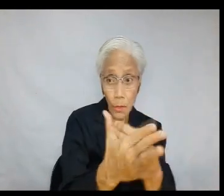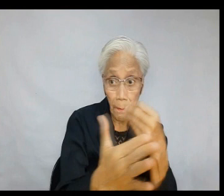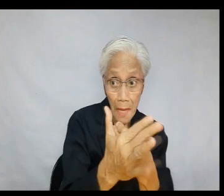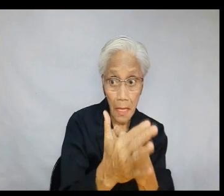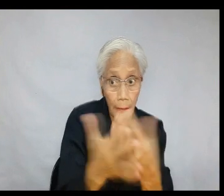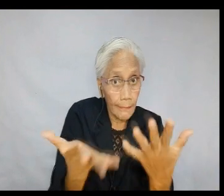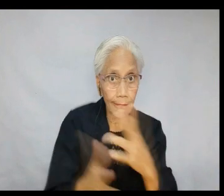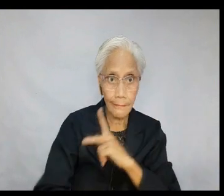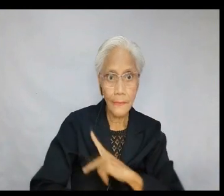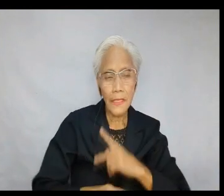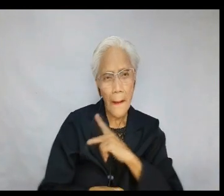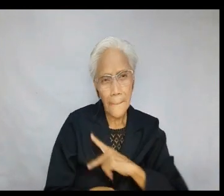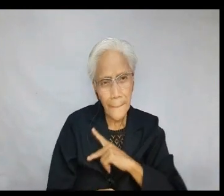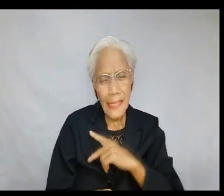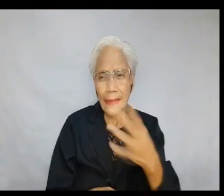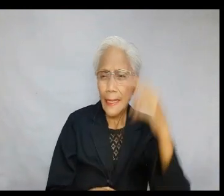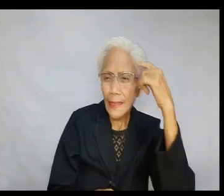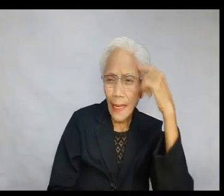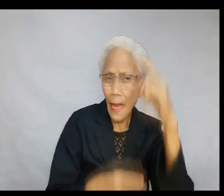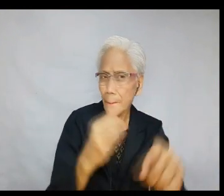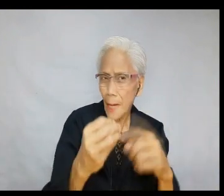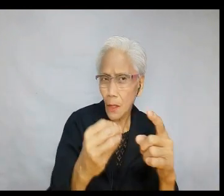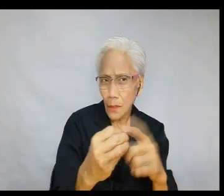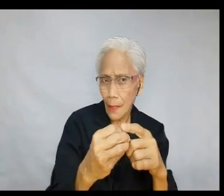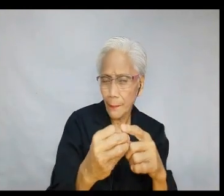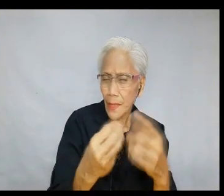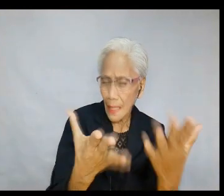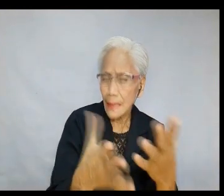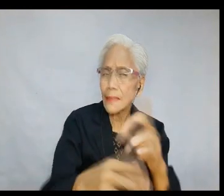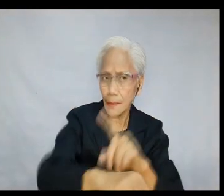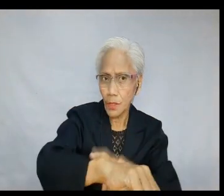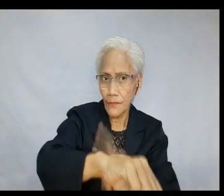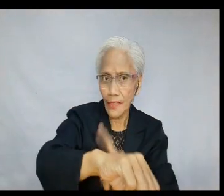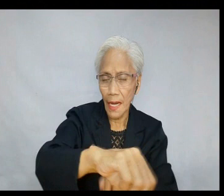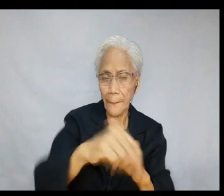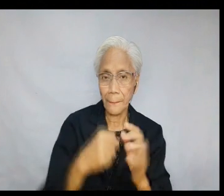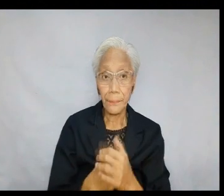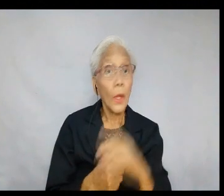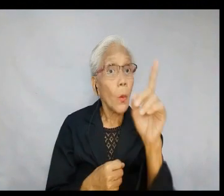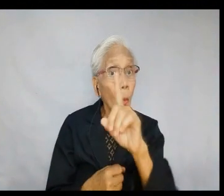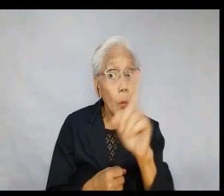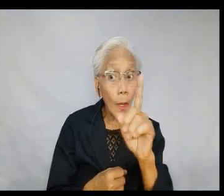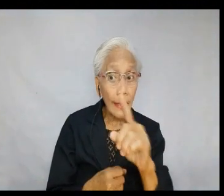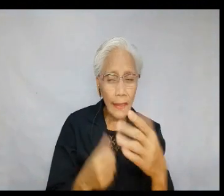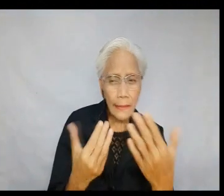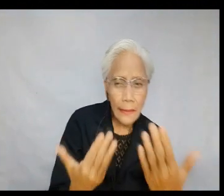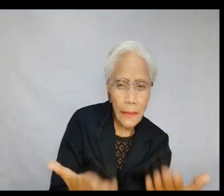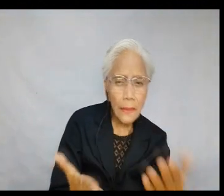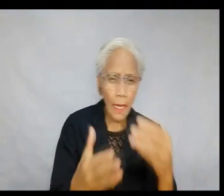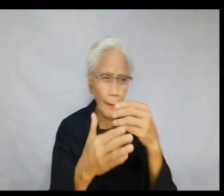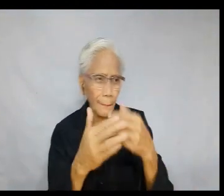do and what you buy in terms of money, 21. think about them in terms